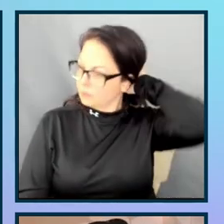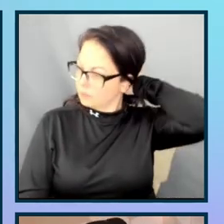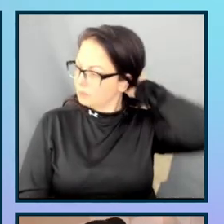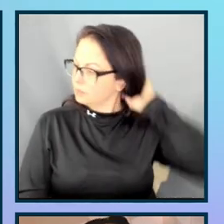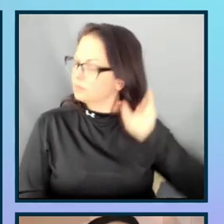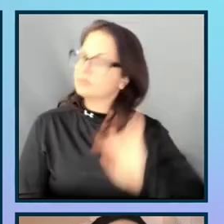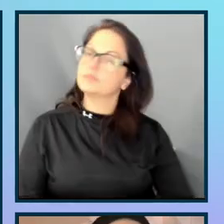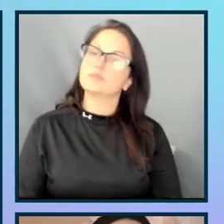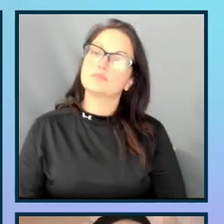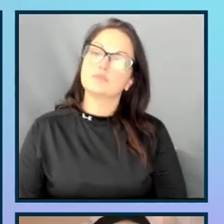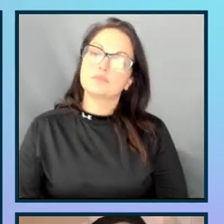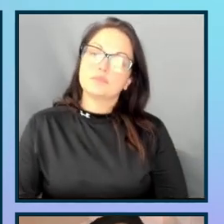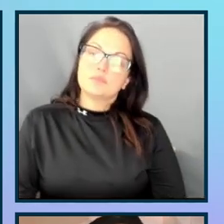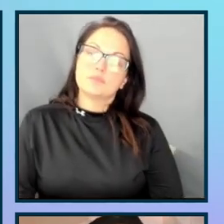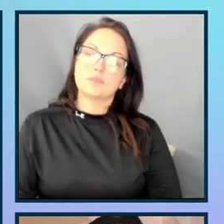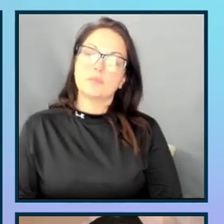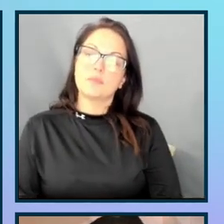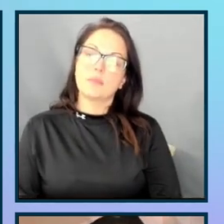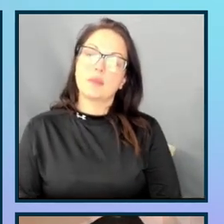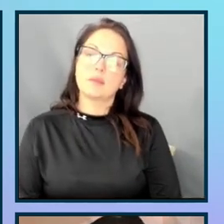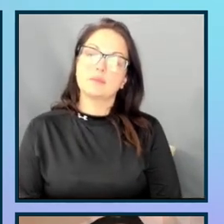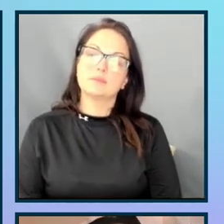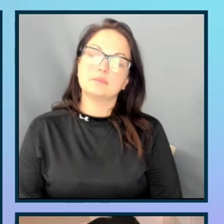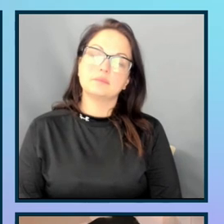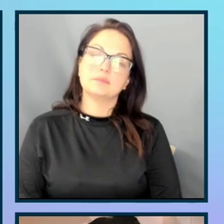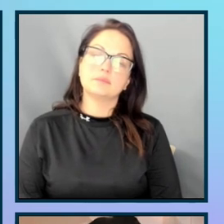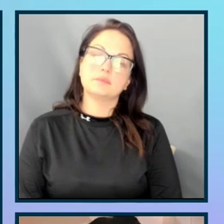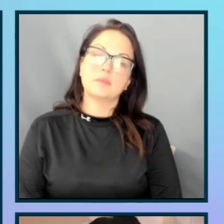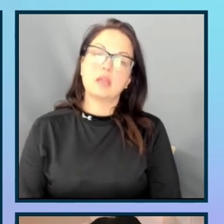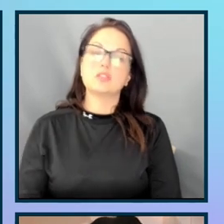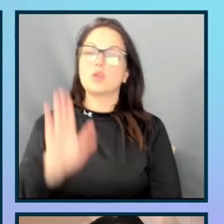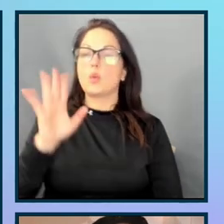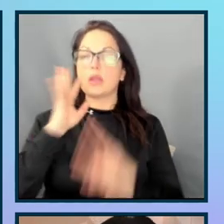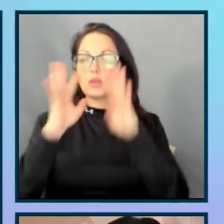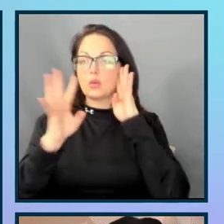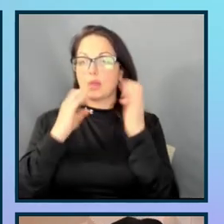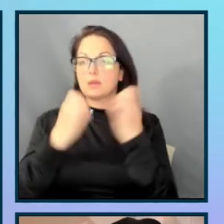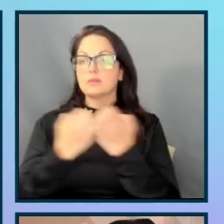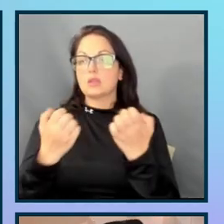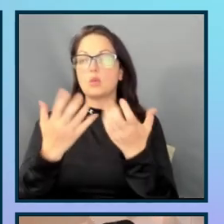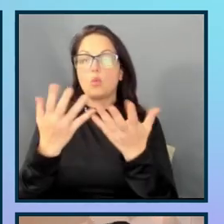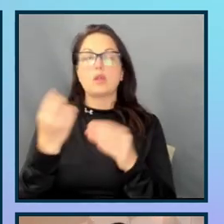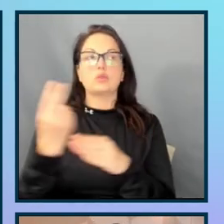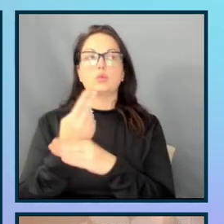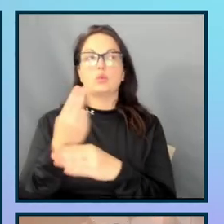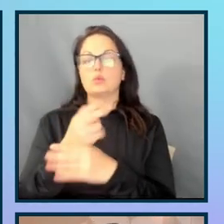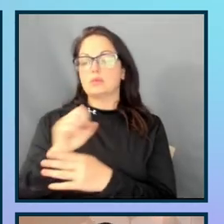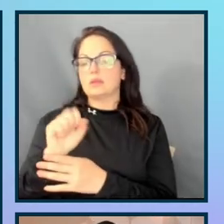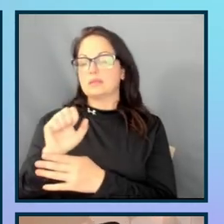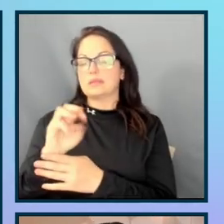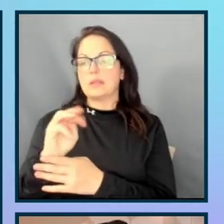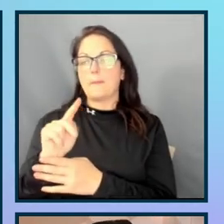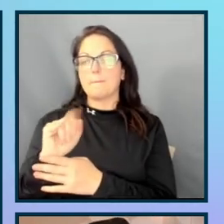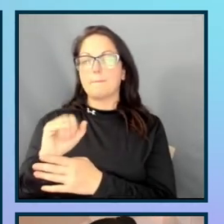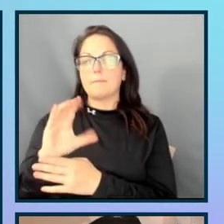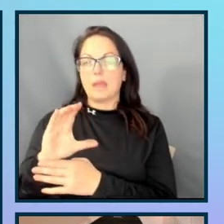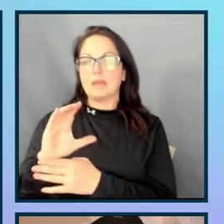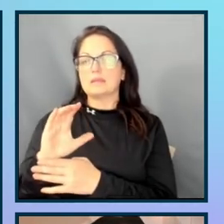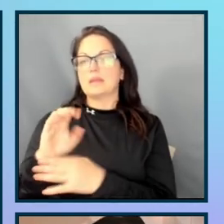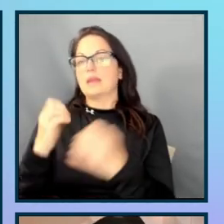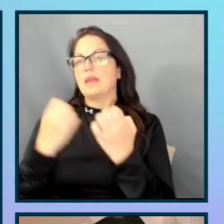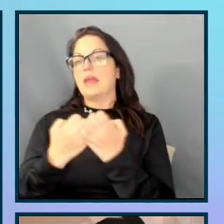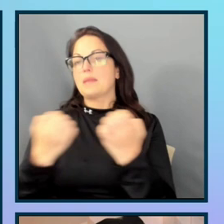when you're creating this type of elements, you want to make sure that you're using semantic elements because they already have all of this built-in